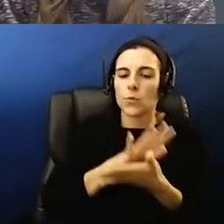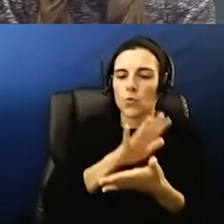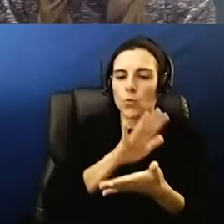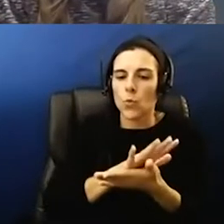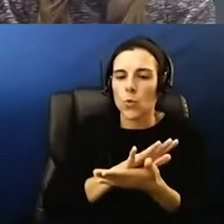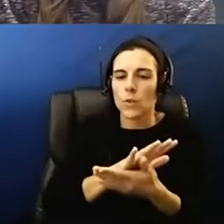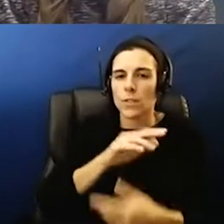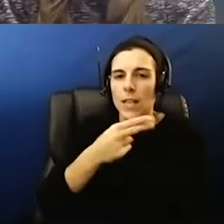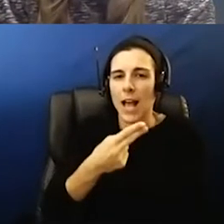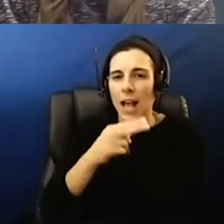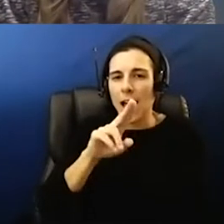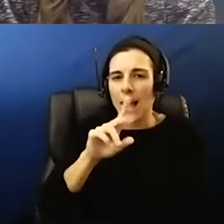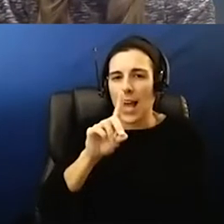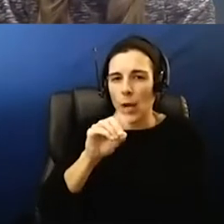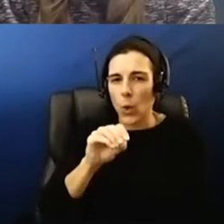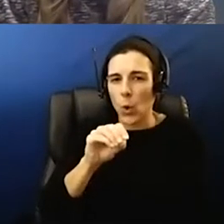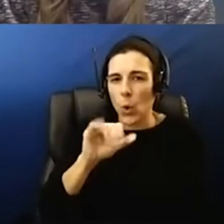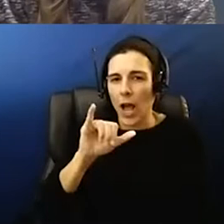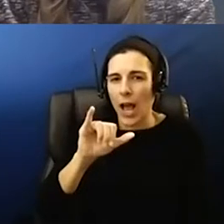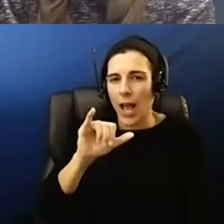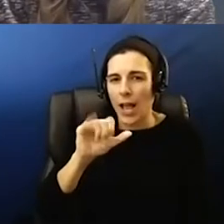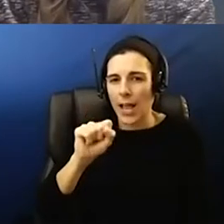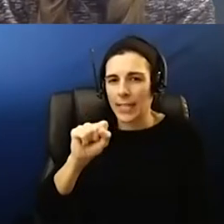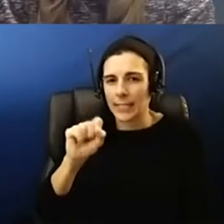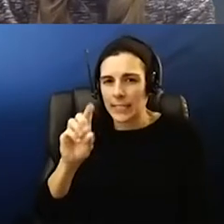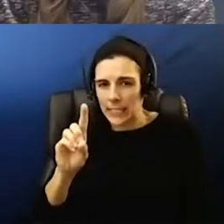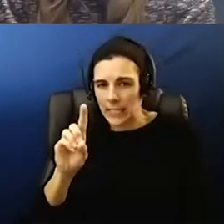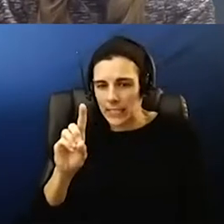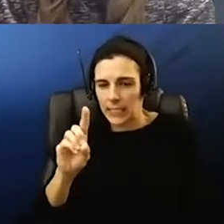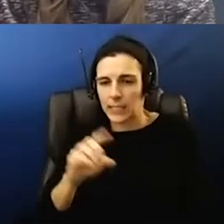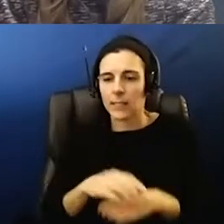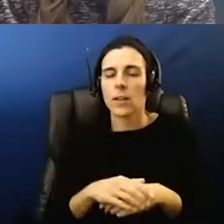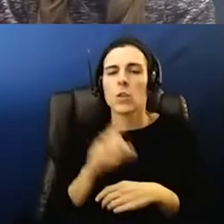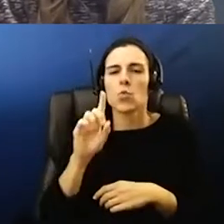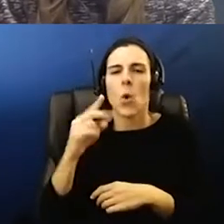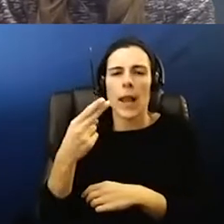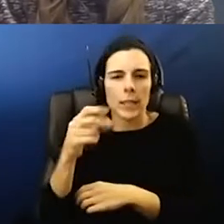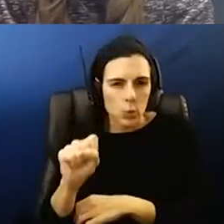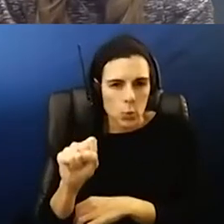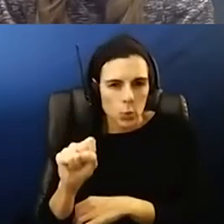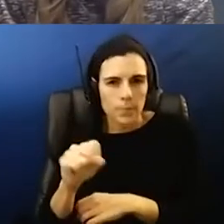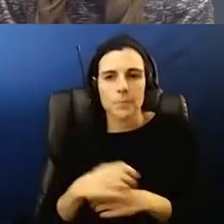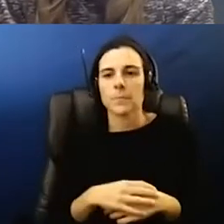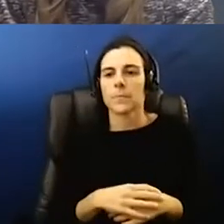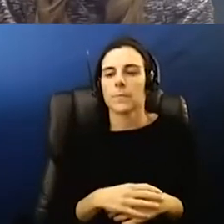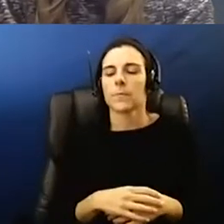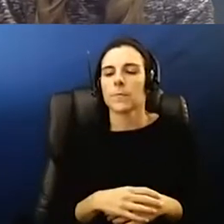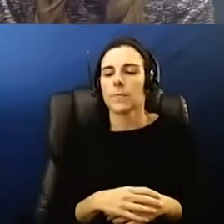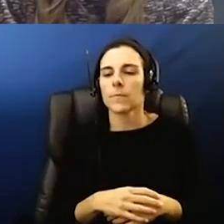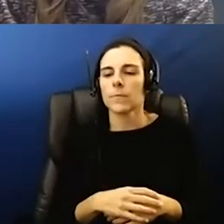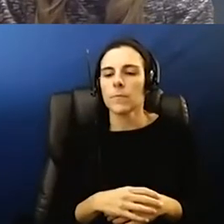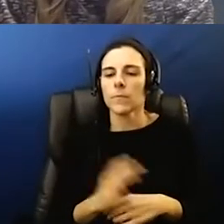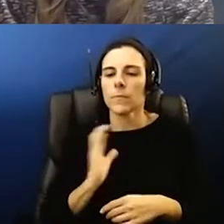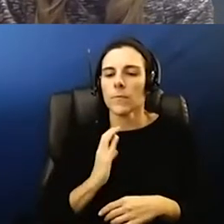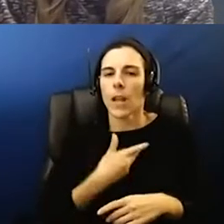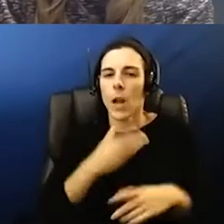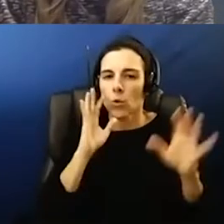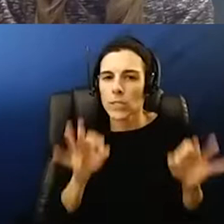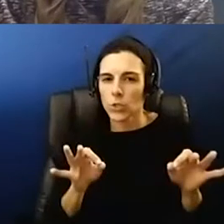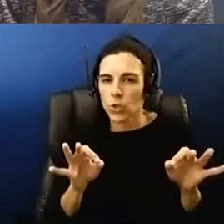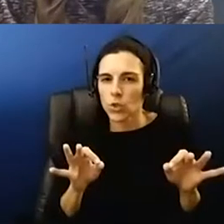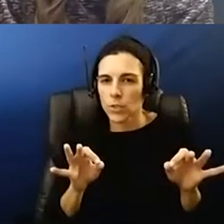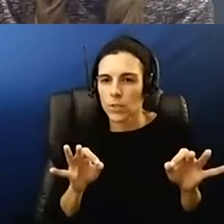hutto isd which has one high school and um you know our decisions have been uh